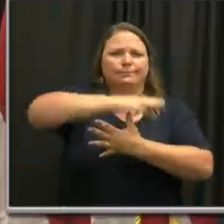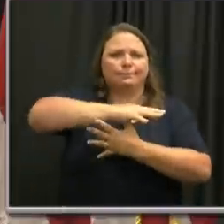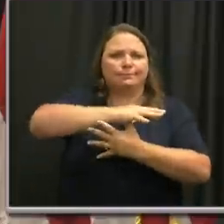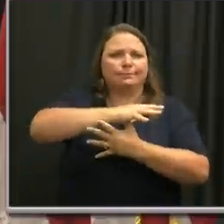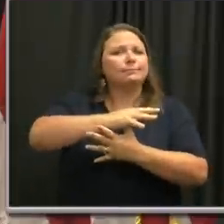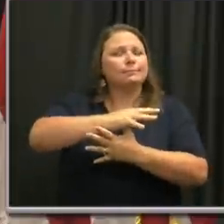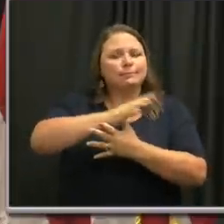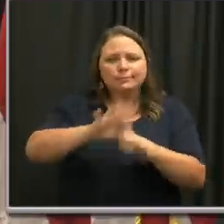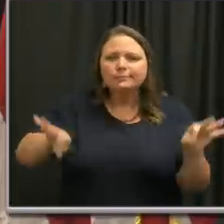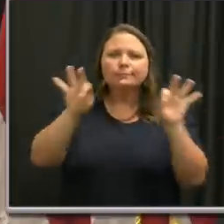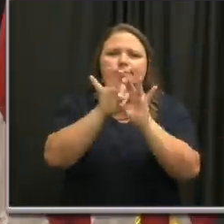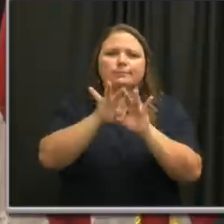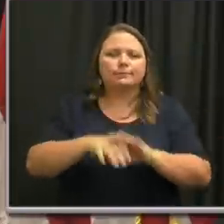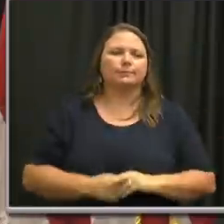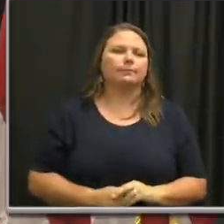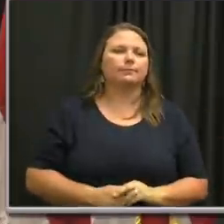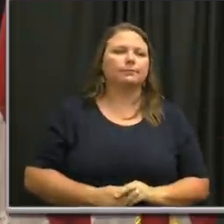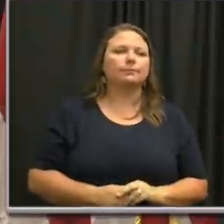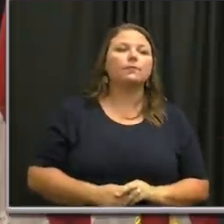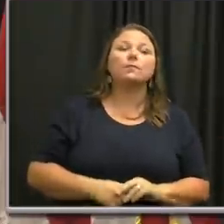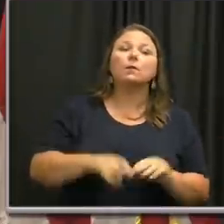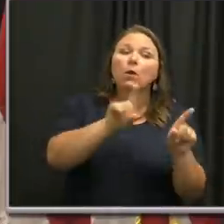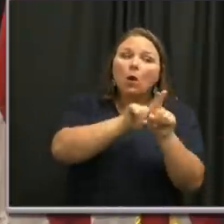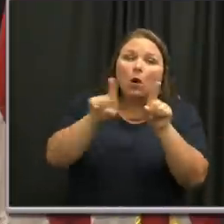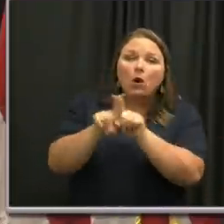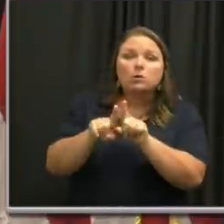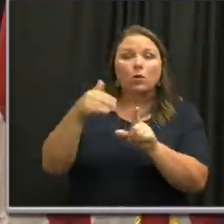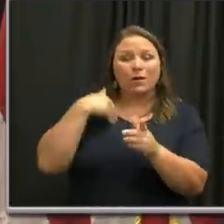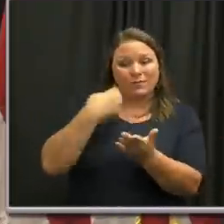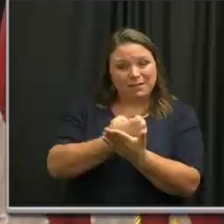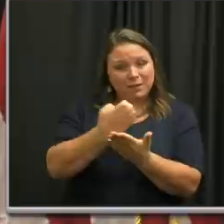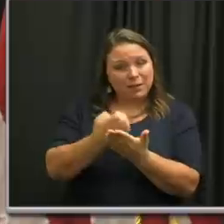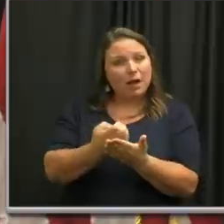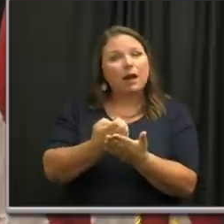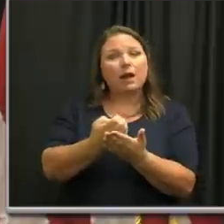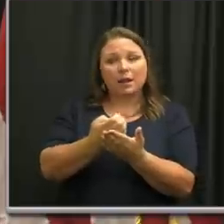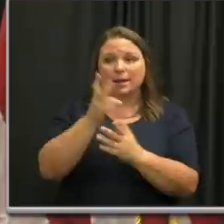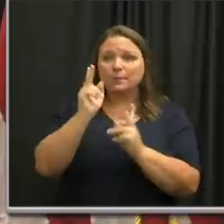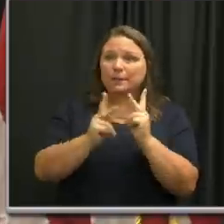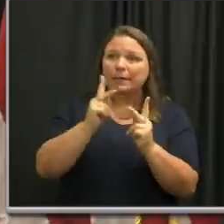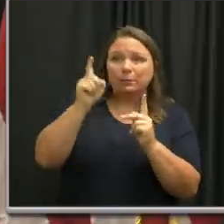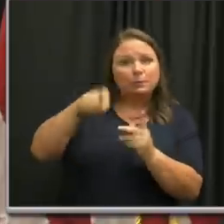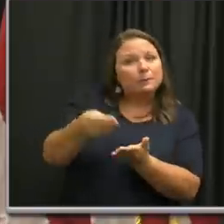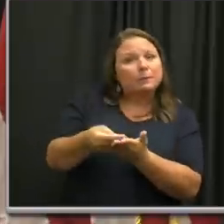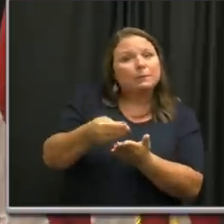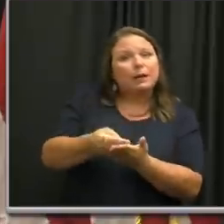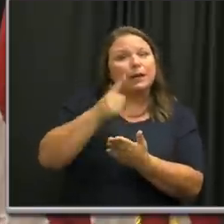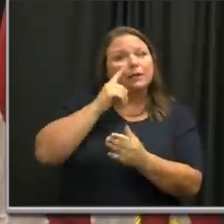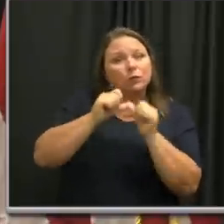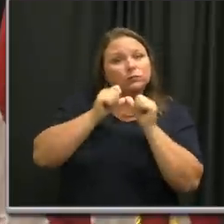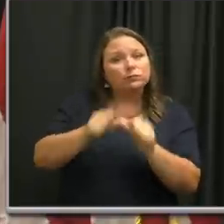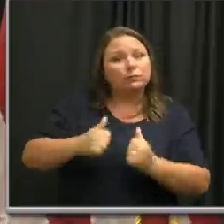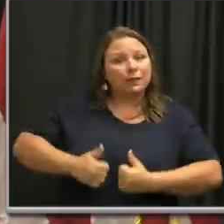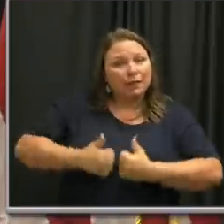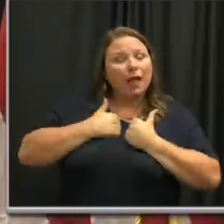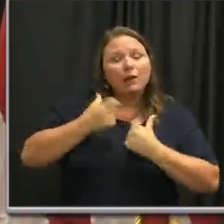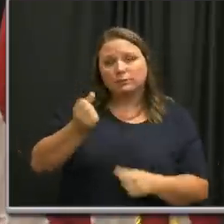number one priority. We also have an economy that residents depend on for their livelihoods.